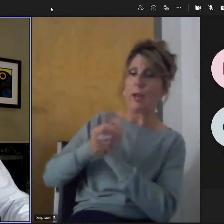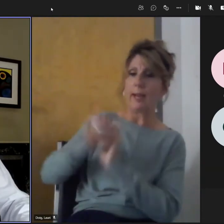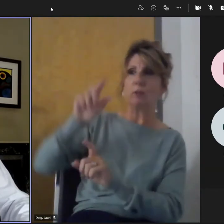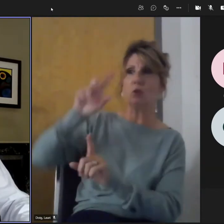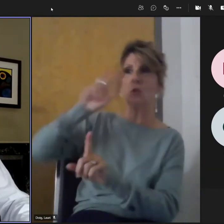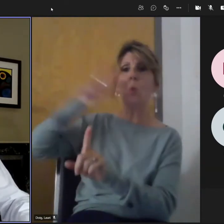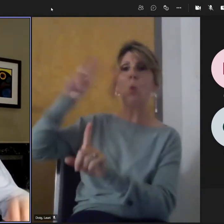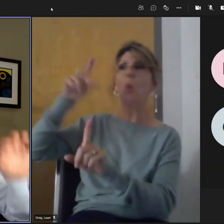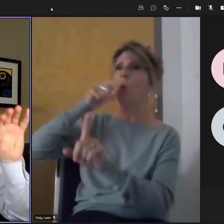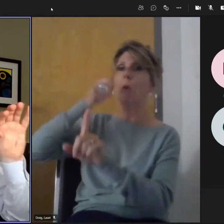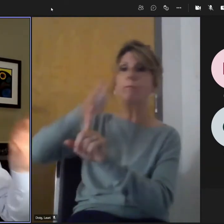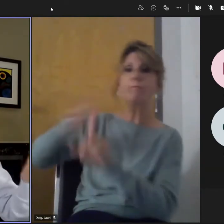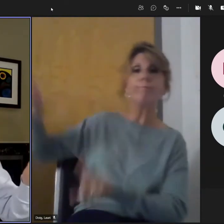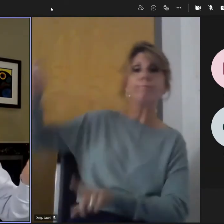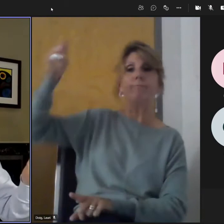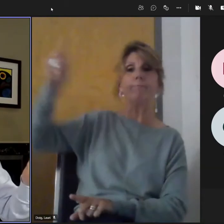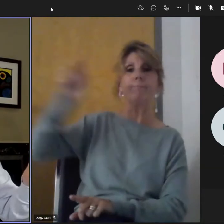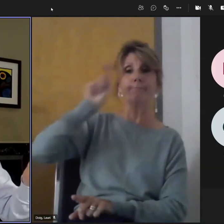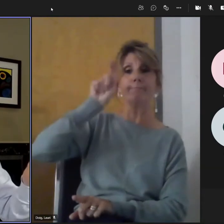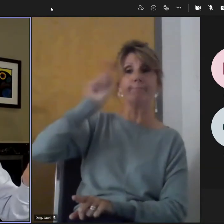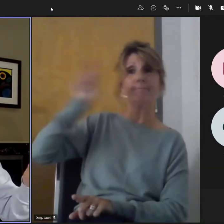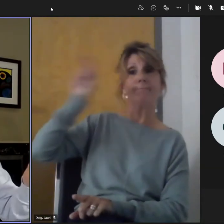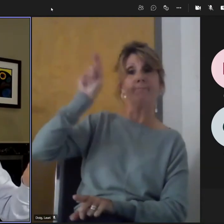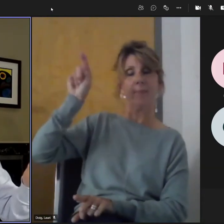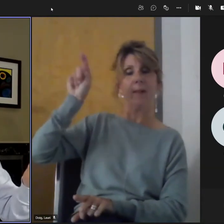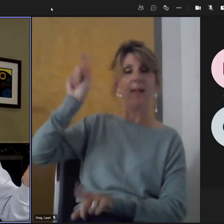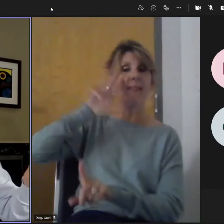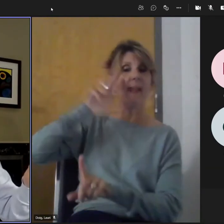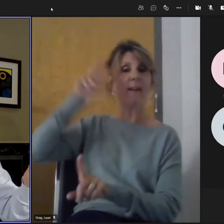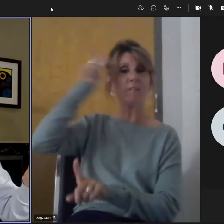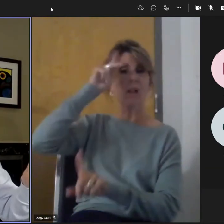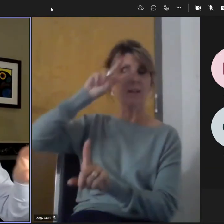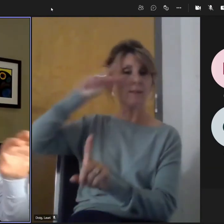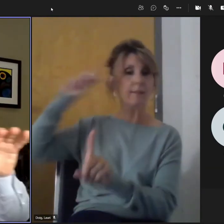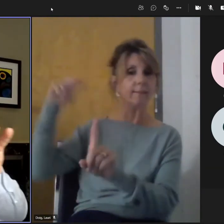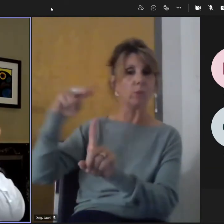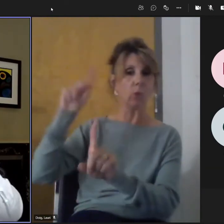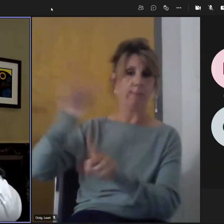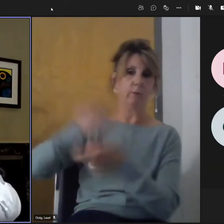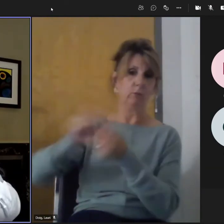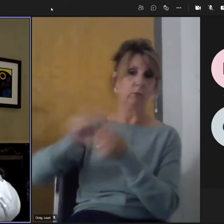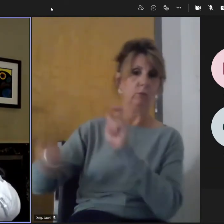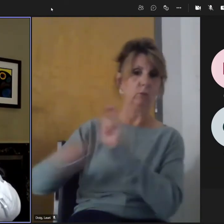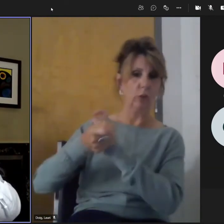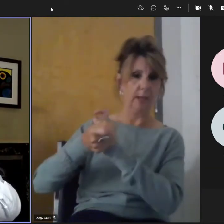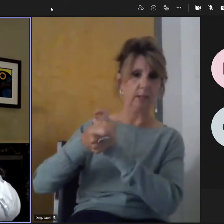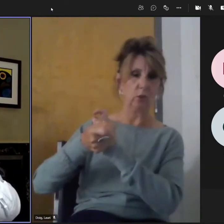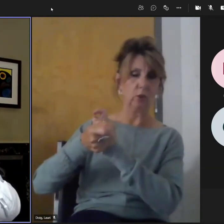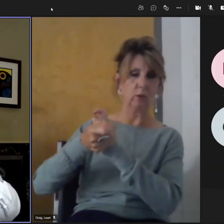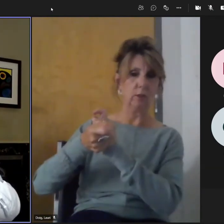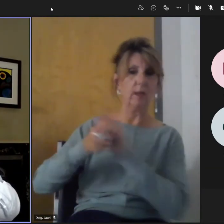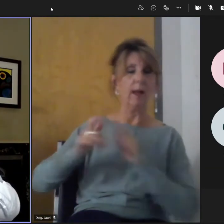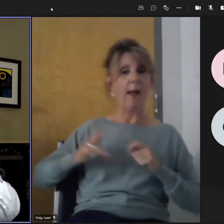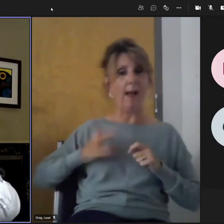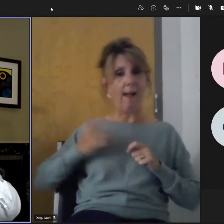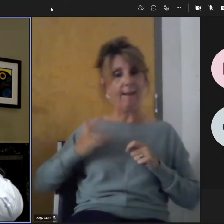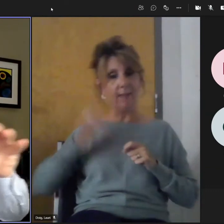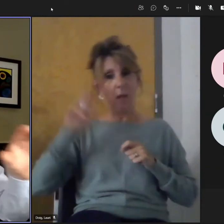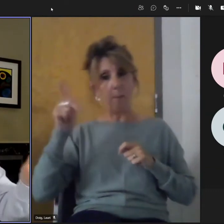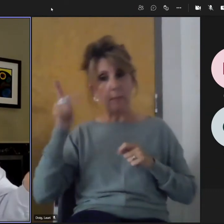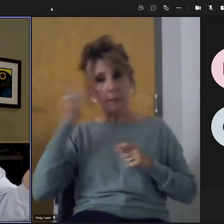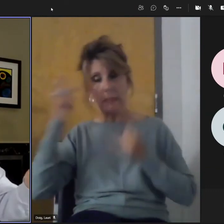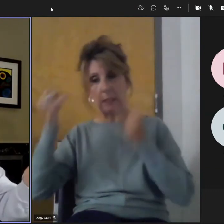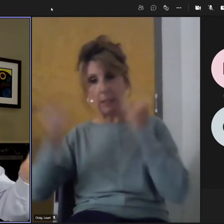is the time to have professional ideas that represent solutions and political ideas that use power to get those.